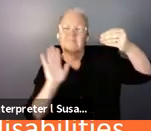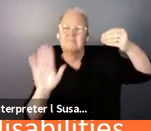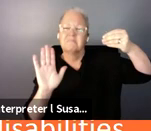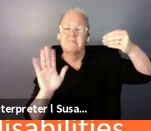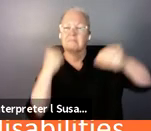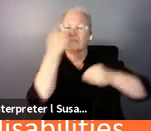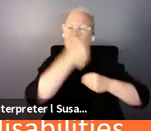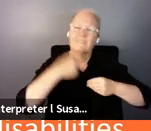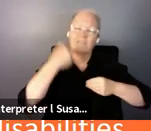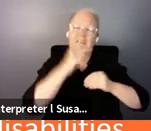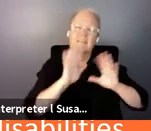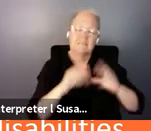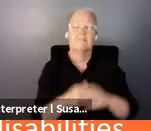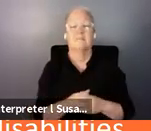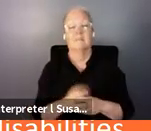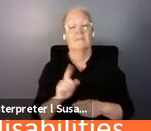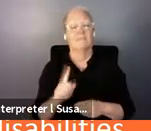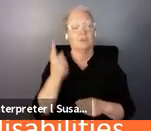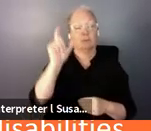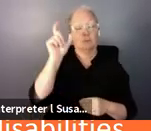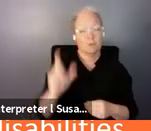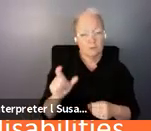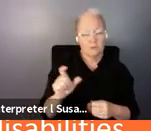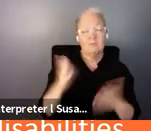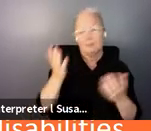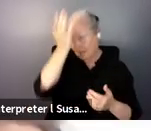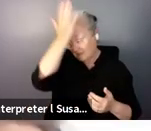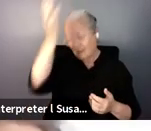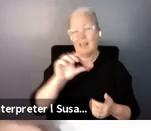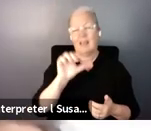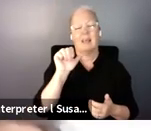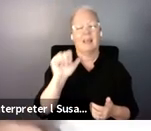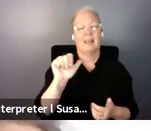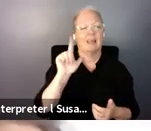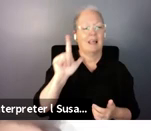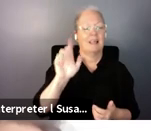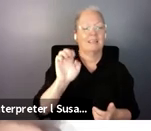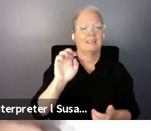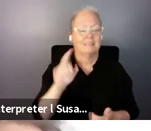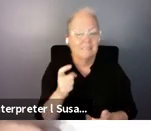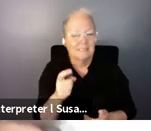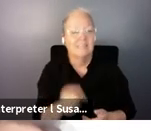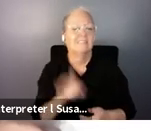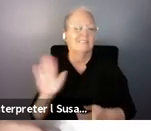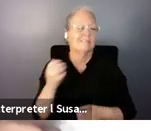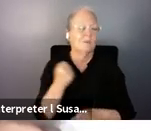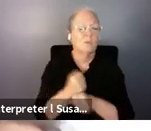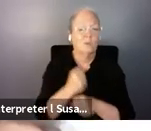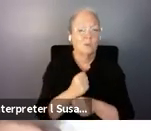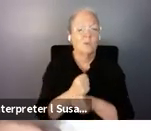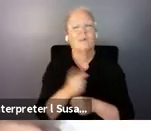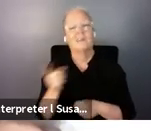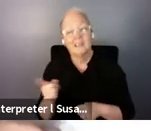but our first speaker tonight will be Alex Cote from the disability and social protection policy area. He's a specialist in